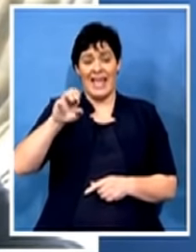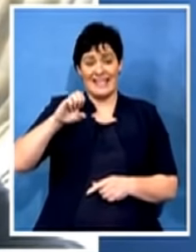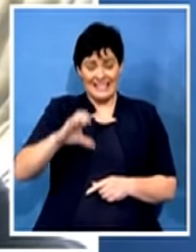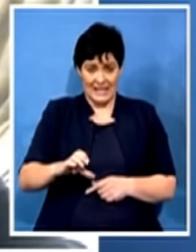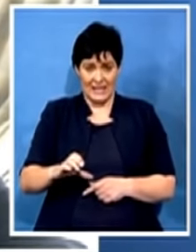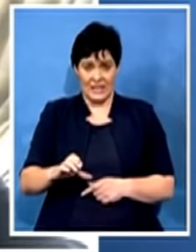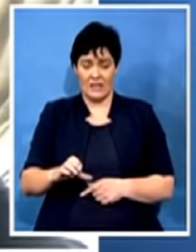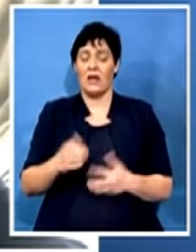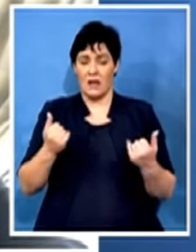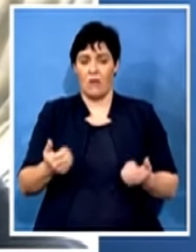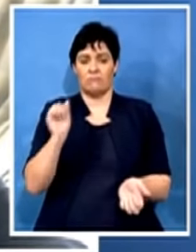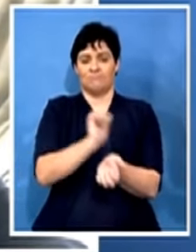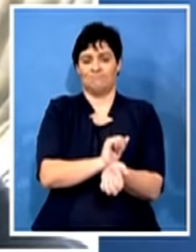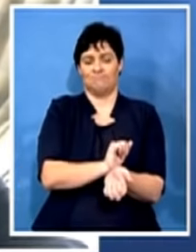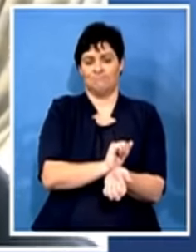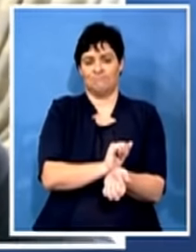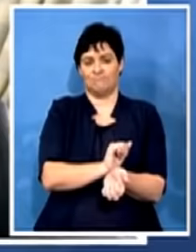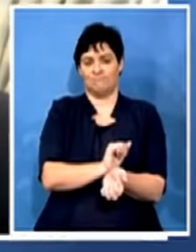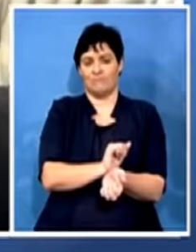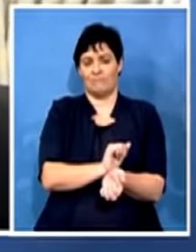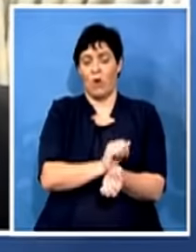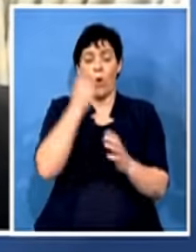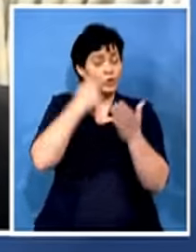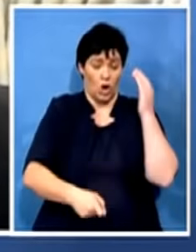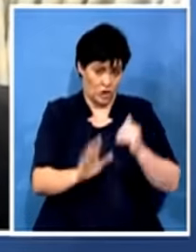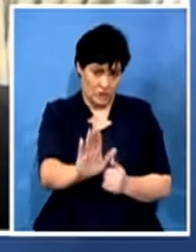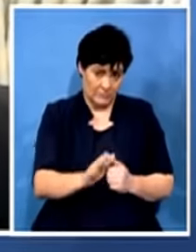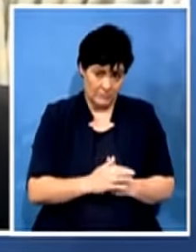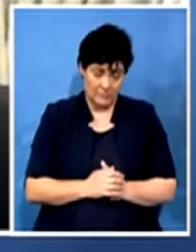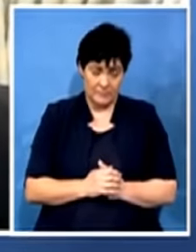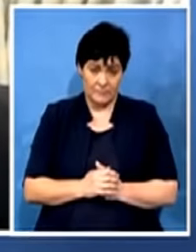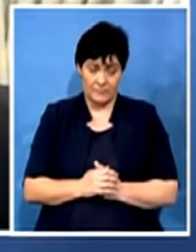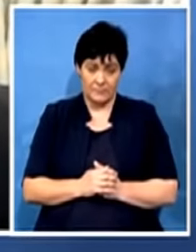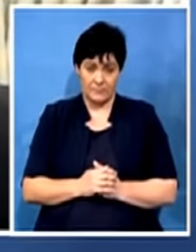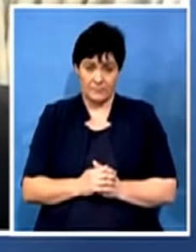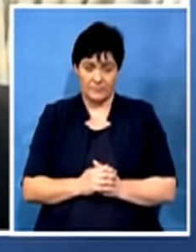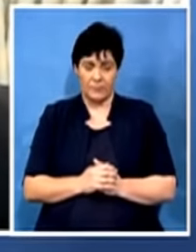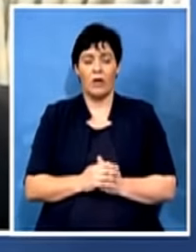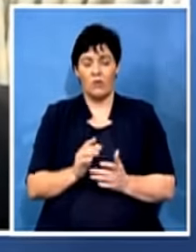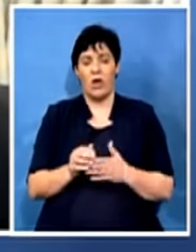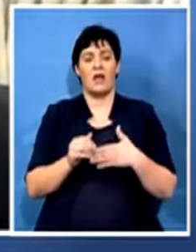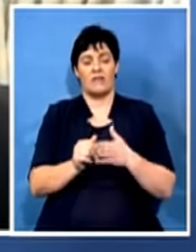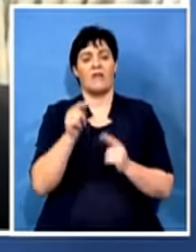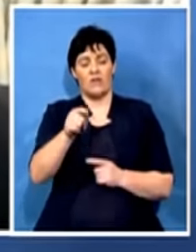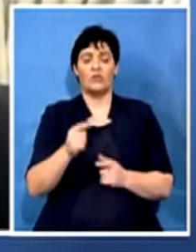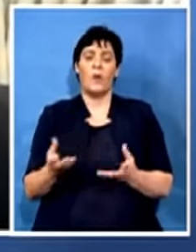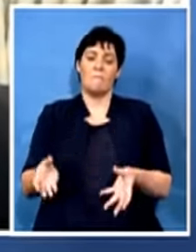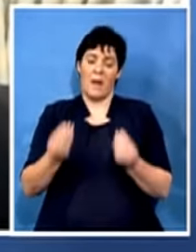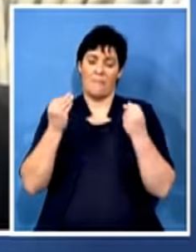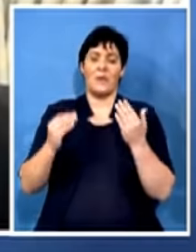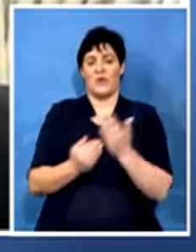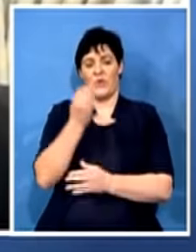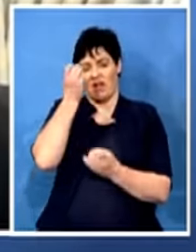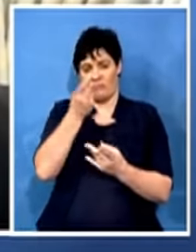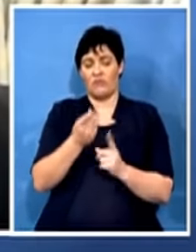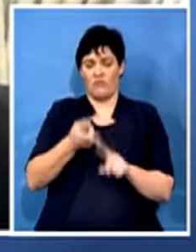seemingly charged. Samkele, as always, we'll lead anew to get the very latest with regards to this story. Come back to us with